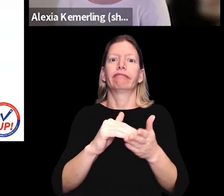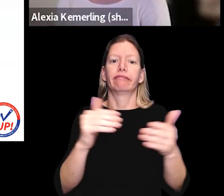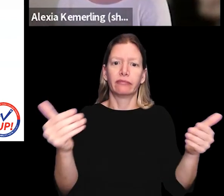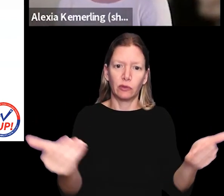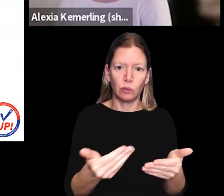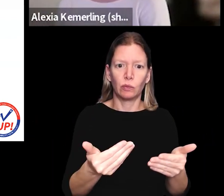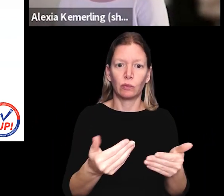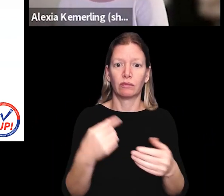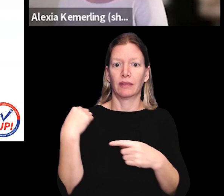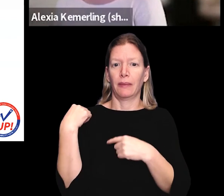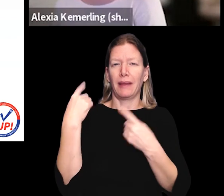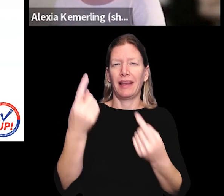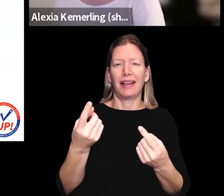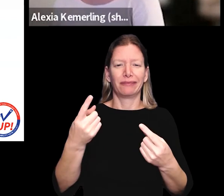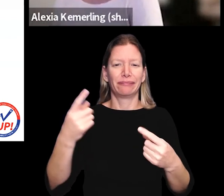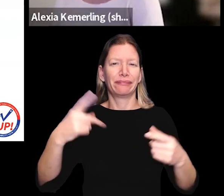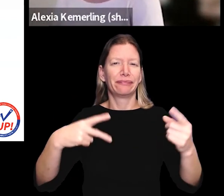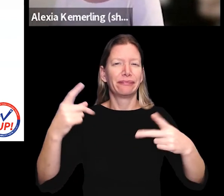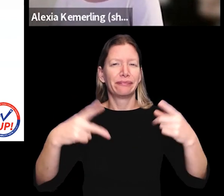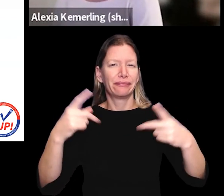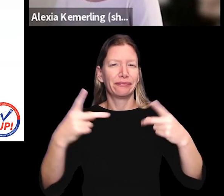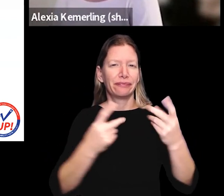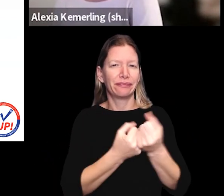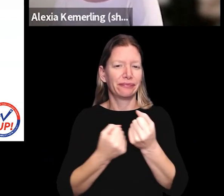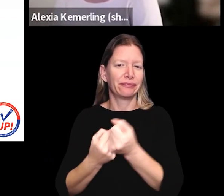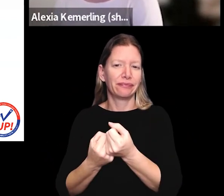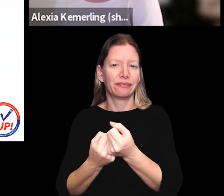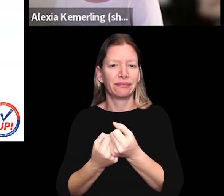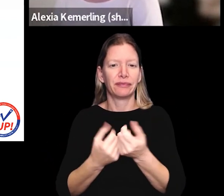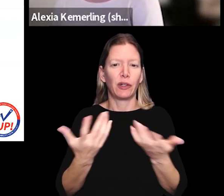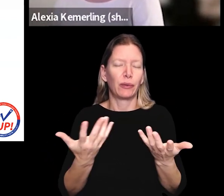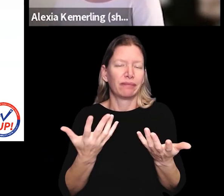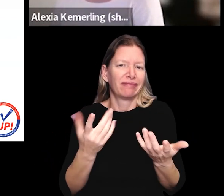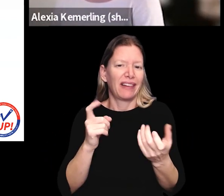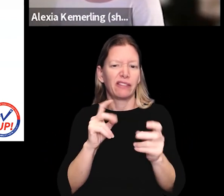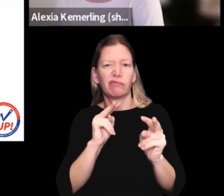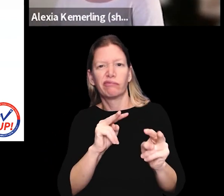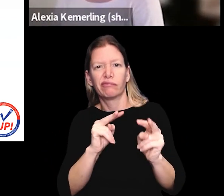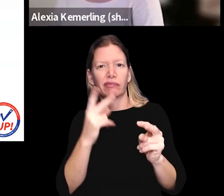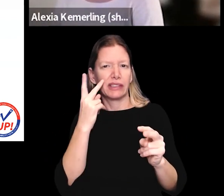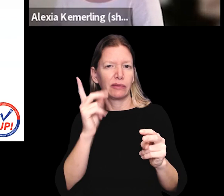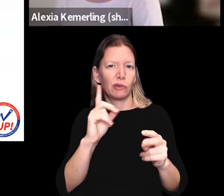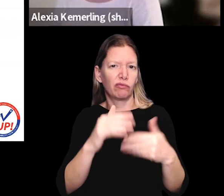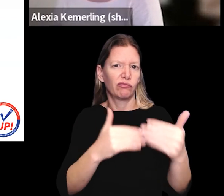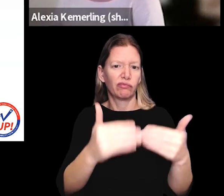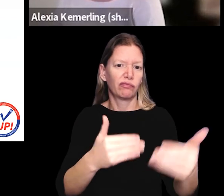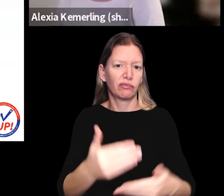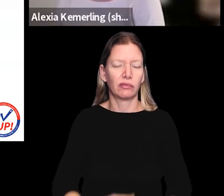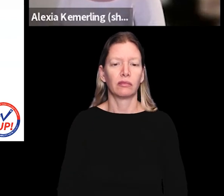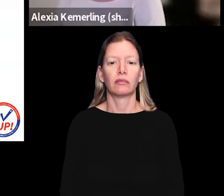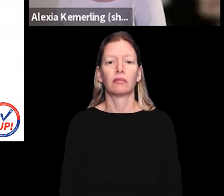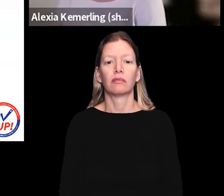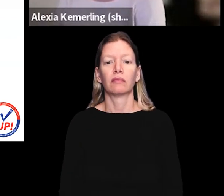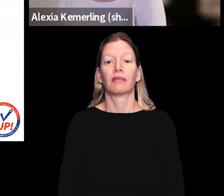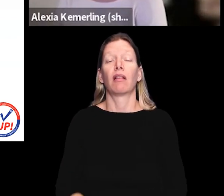reintroduced. And in the past, there has been bipartisan support. So we will just have to stay tuned and see where that goes.